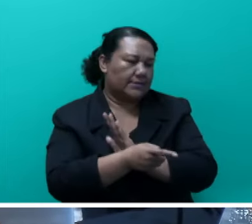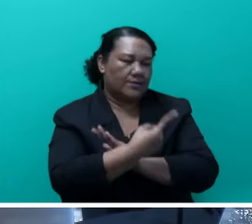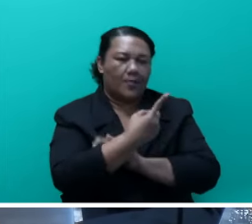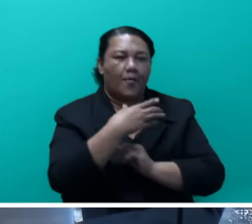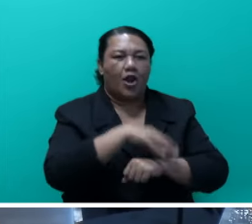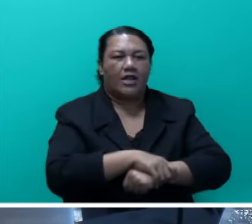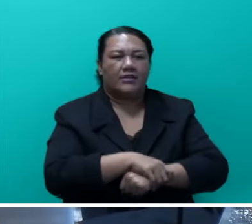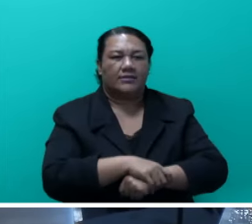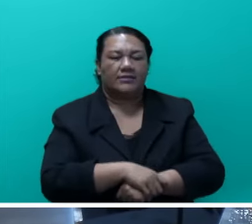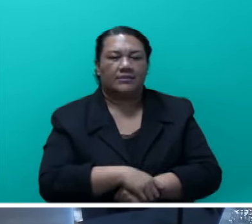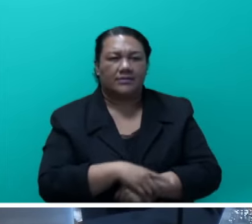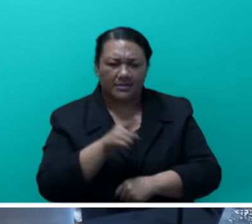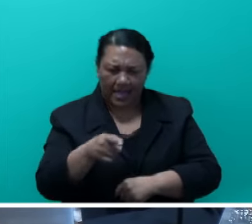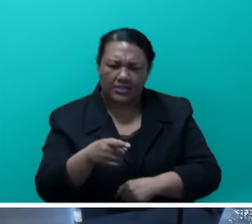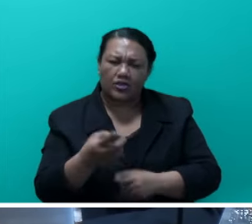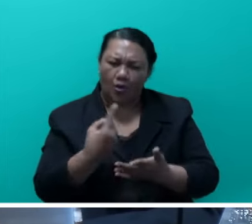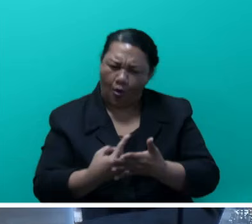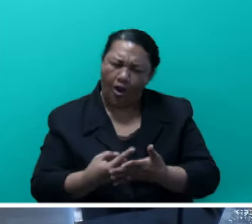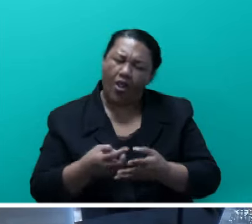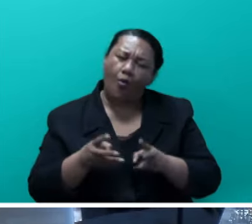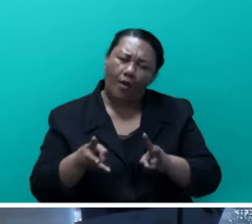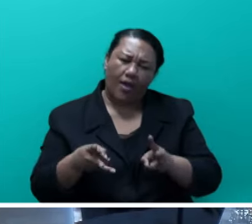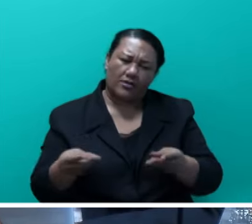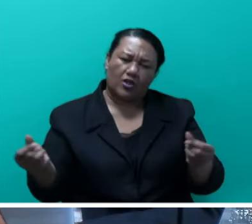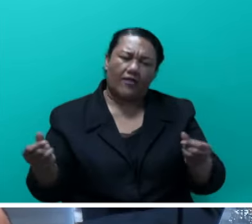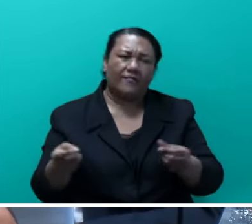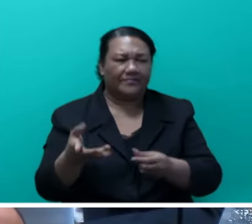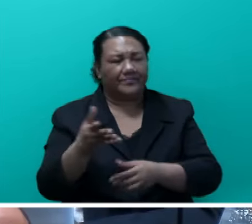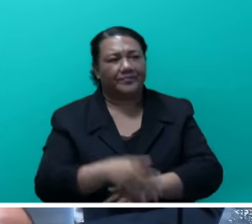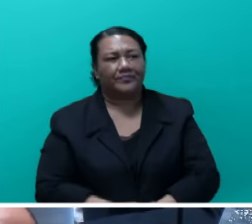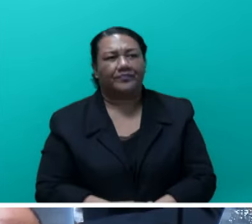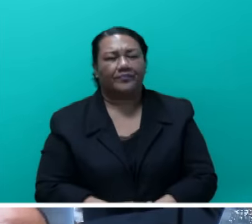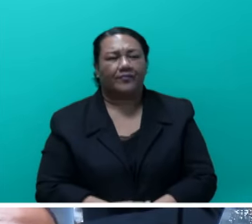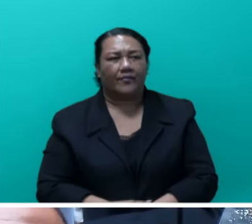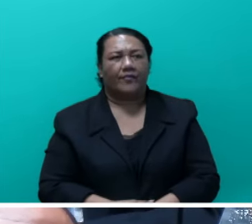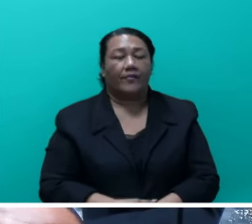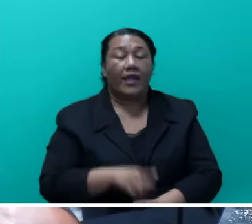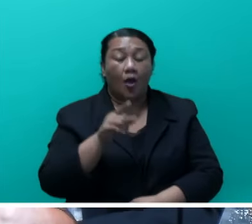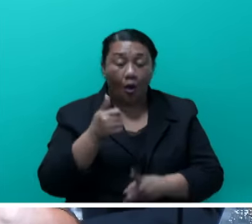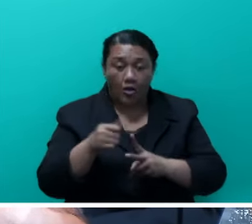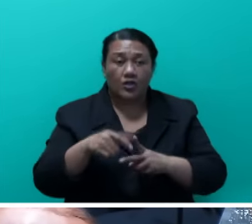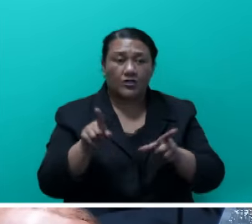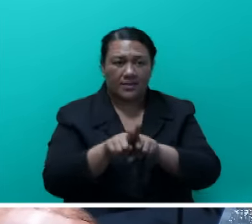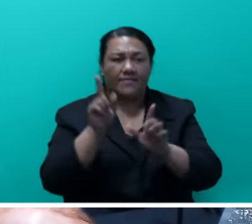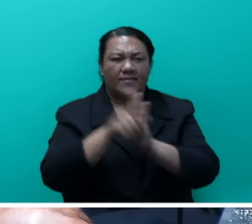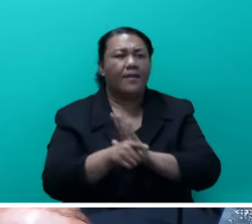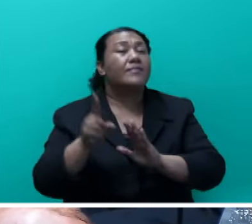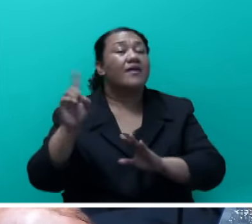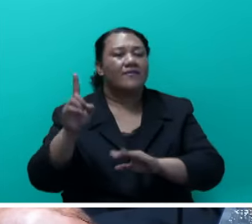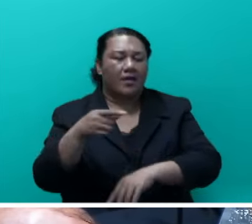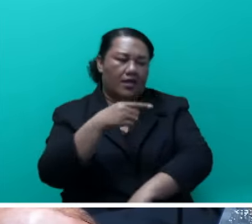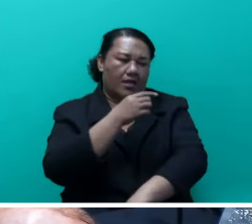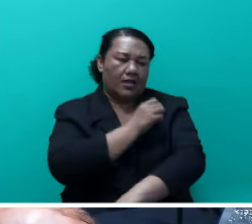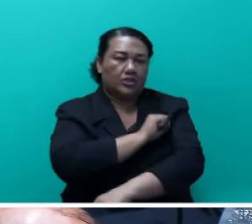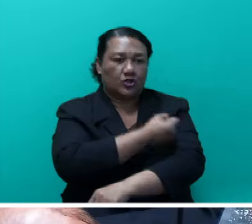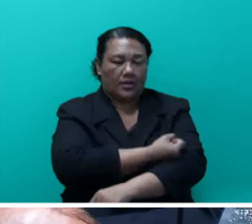the only way to control it. And also, by the same time, we are strengthening all of the units within the police,